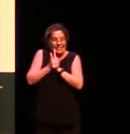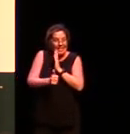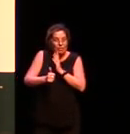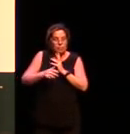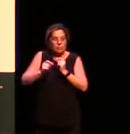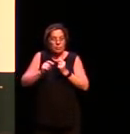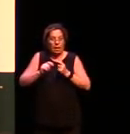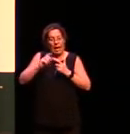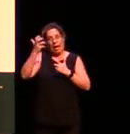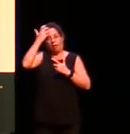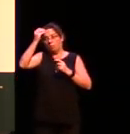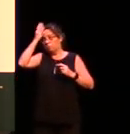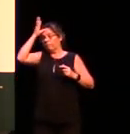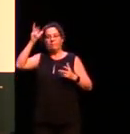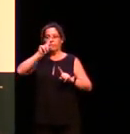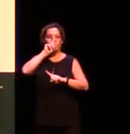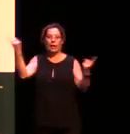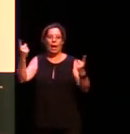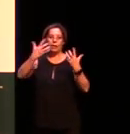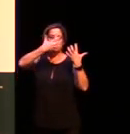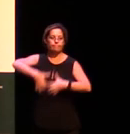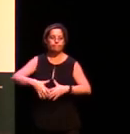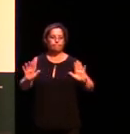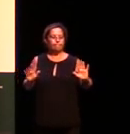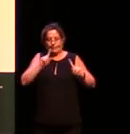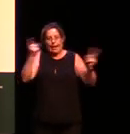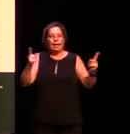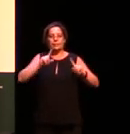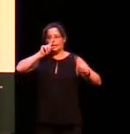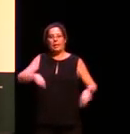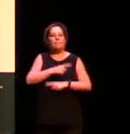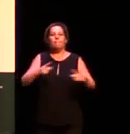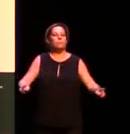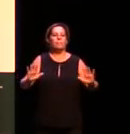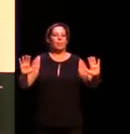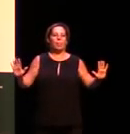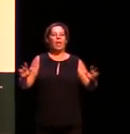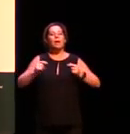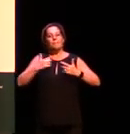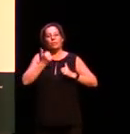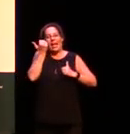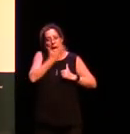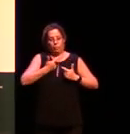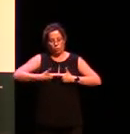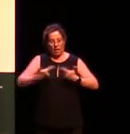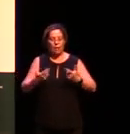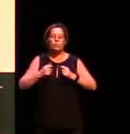The other nice part about this for those of us who are interested in Aboriginal languages is that